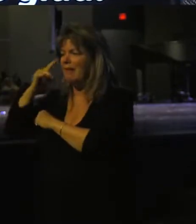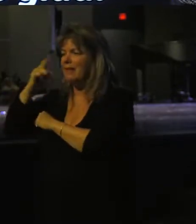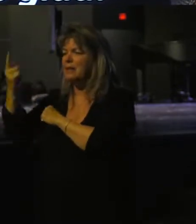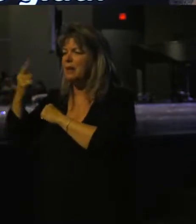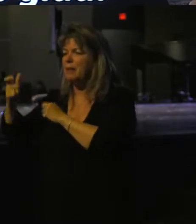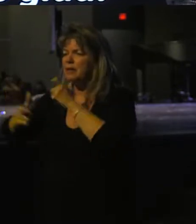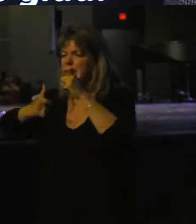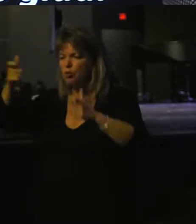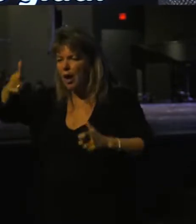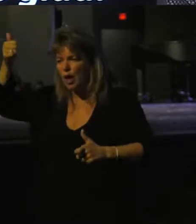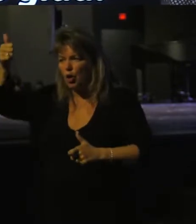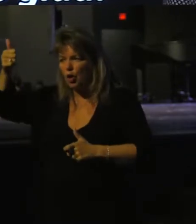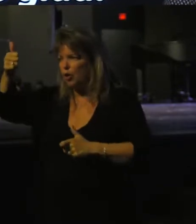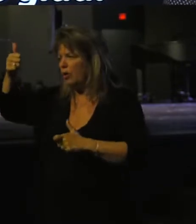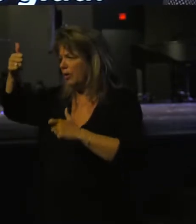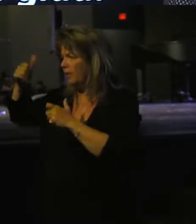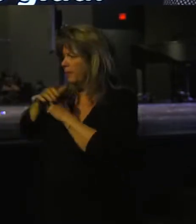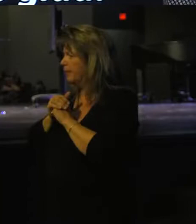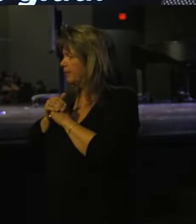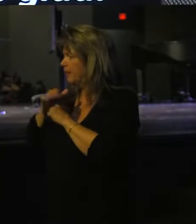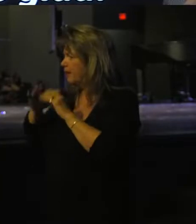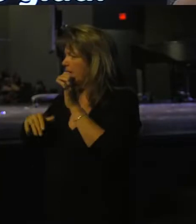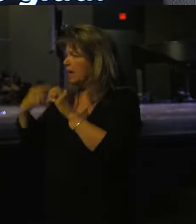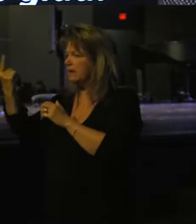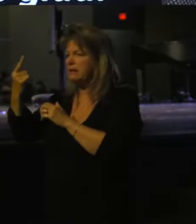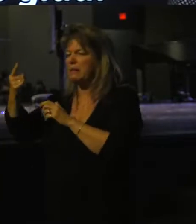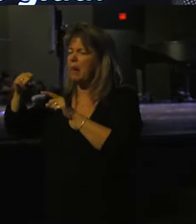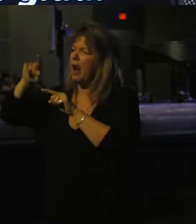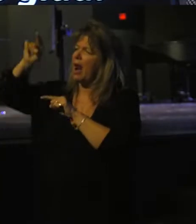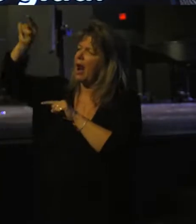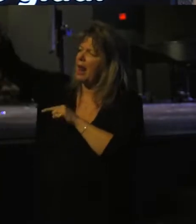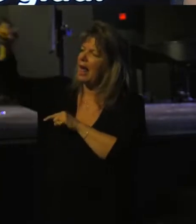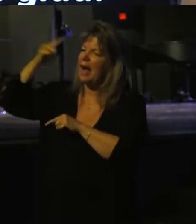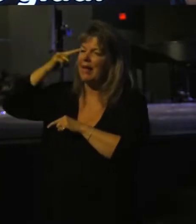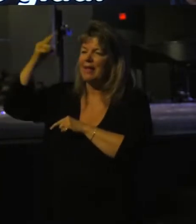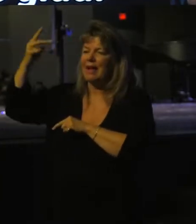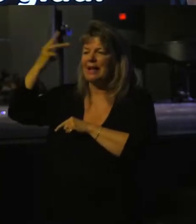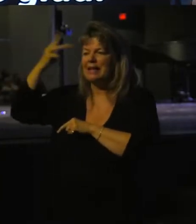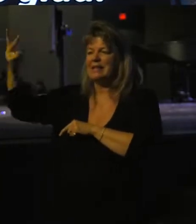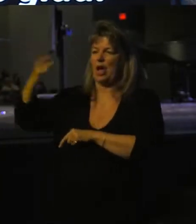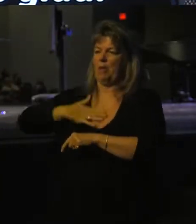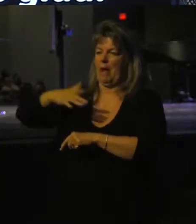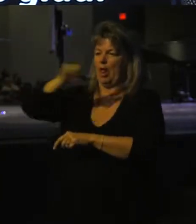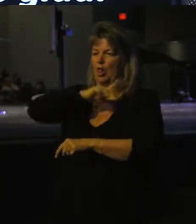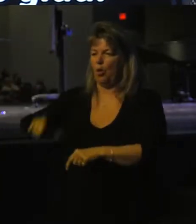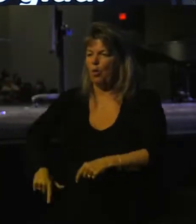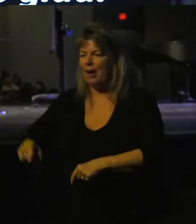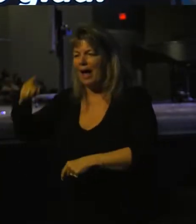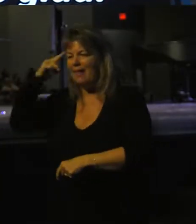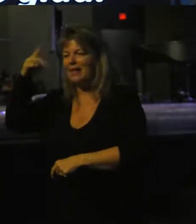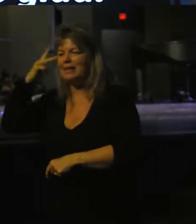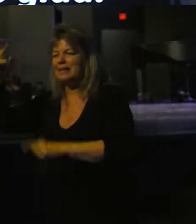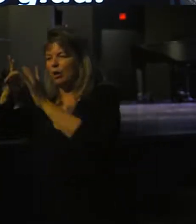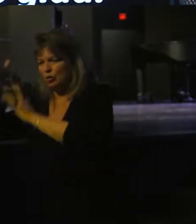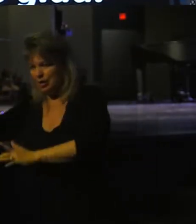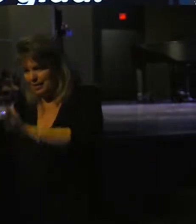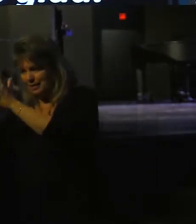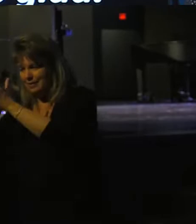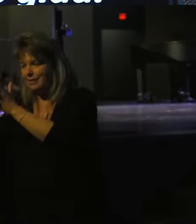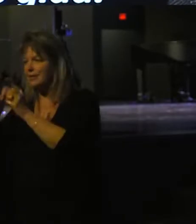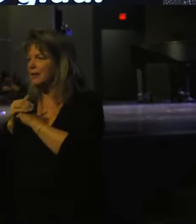think he saw something so much greater than something in the distance. I think he saw my Lord. I think he saw Jesus.